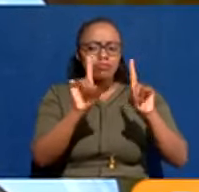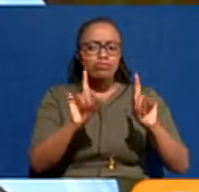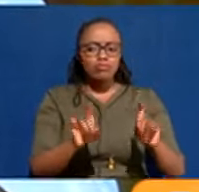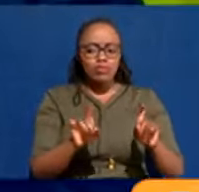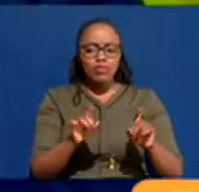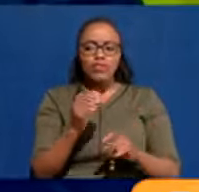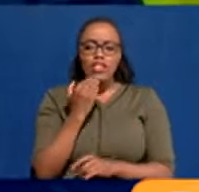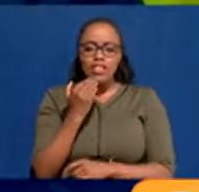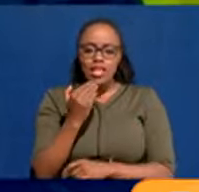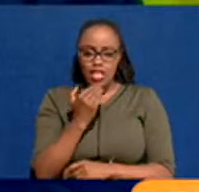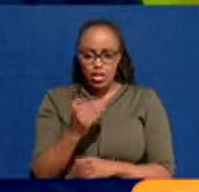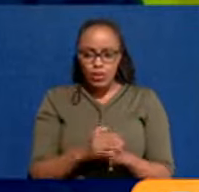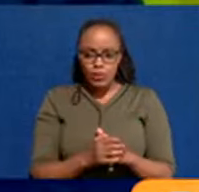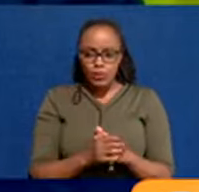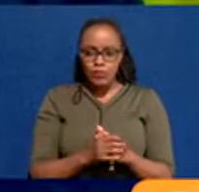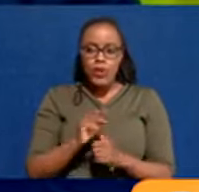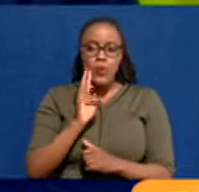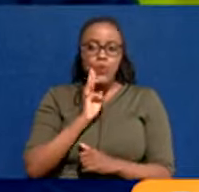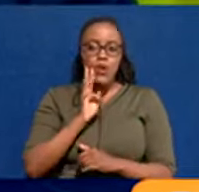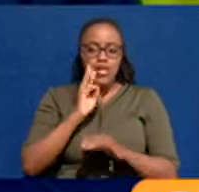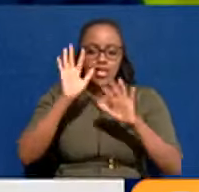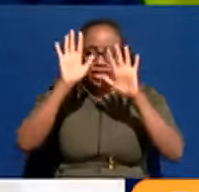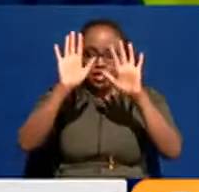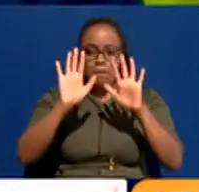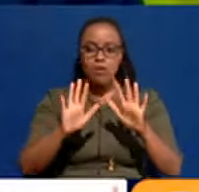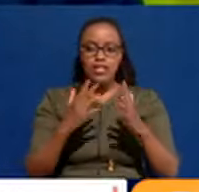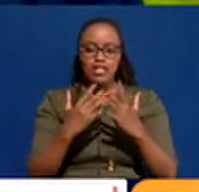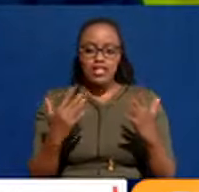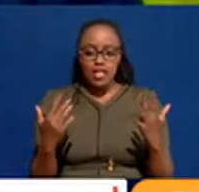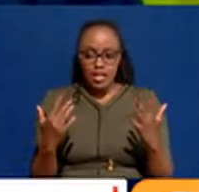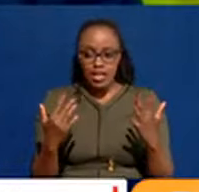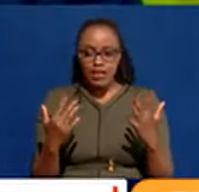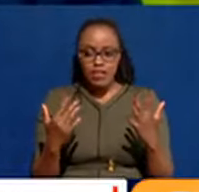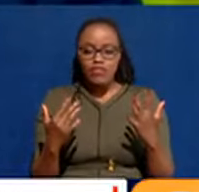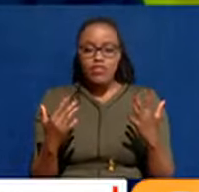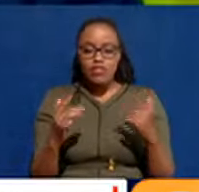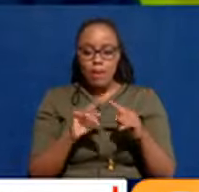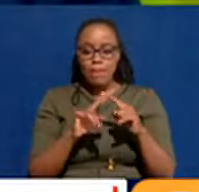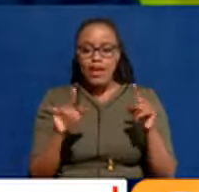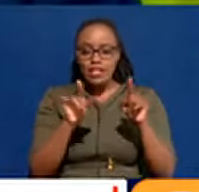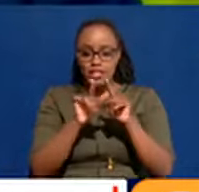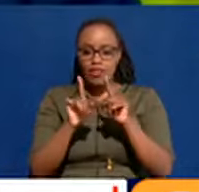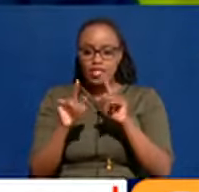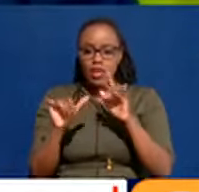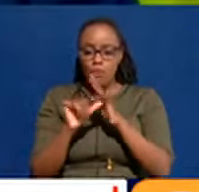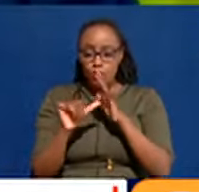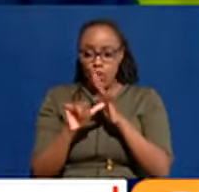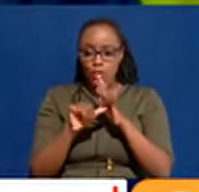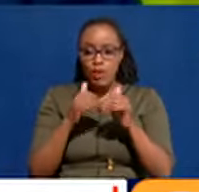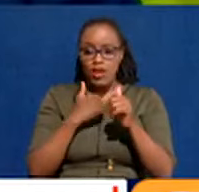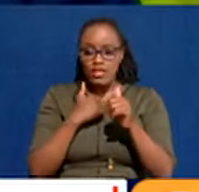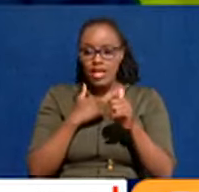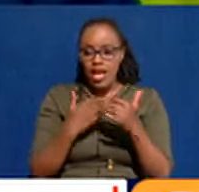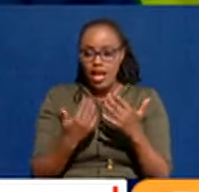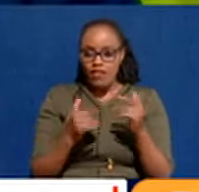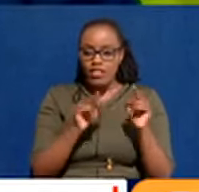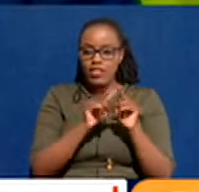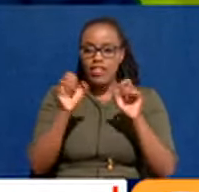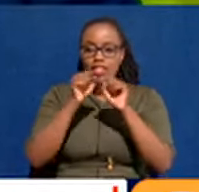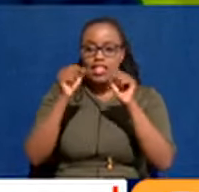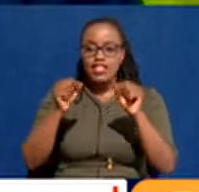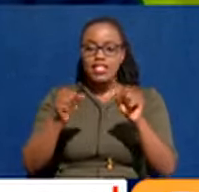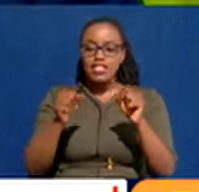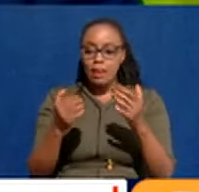Thank you. Water is a necessity. We've had problems for a long time. Many of them are systemic